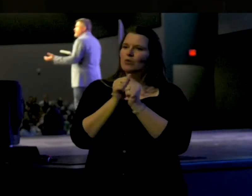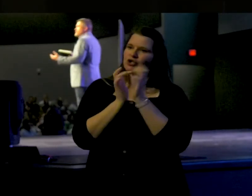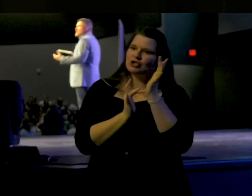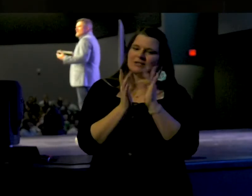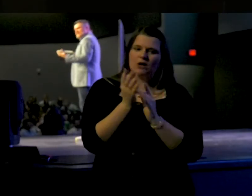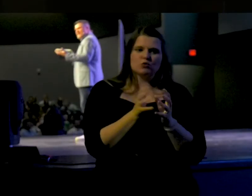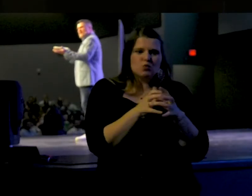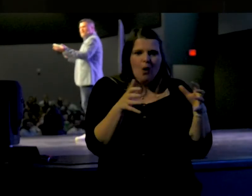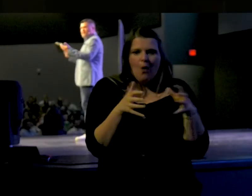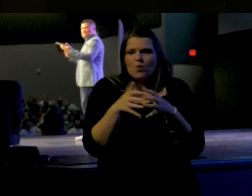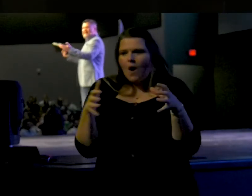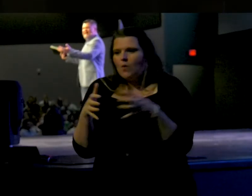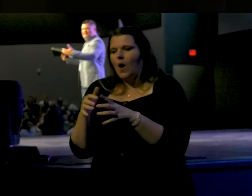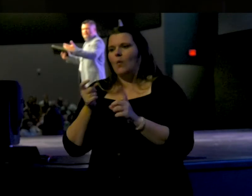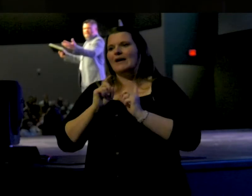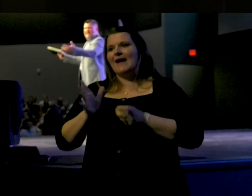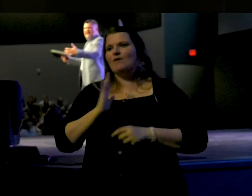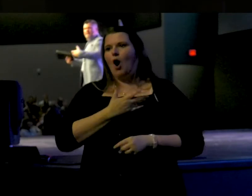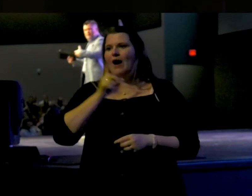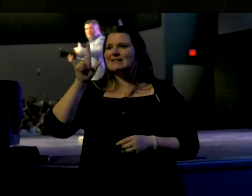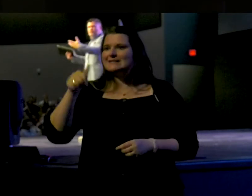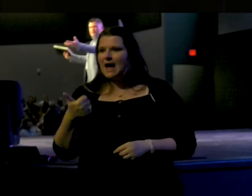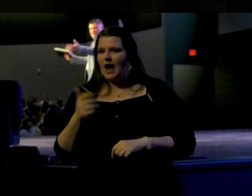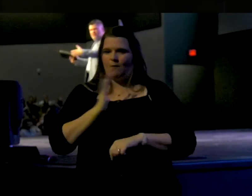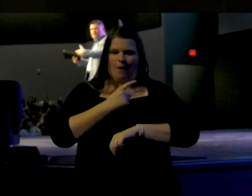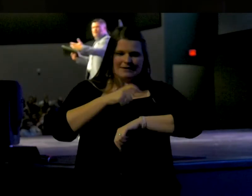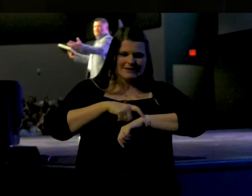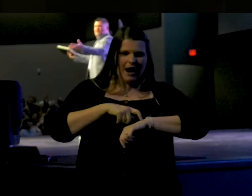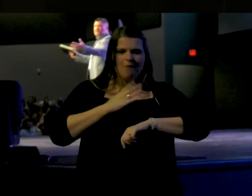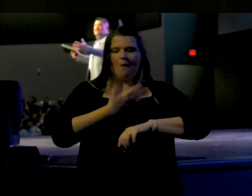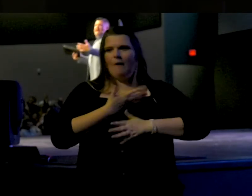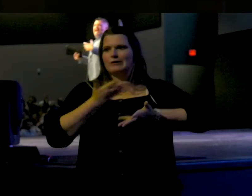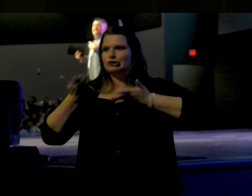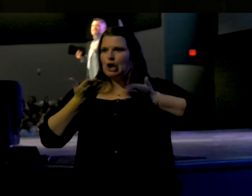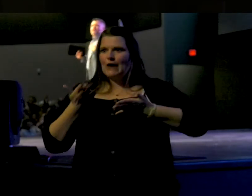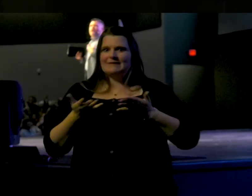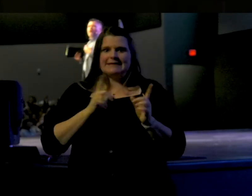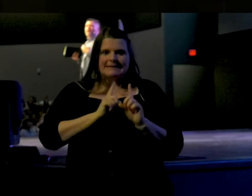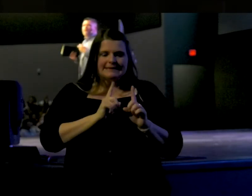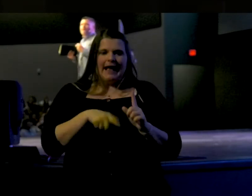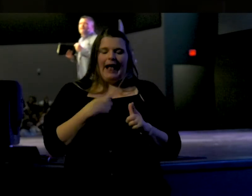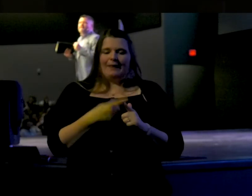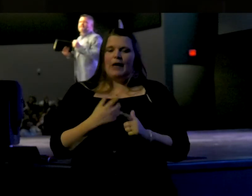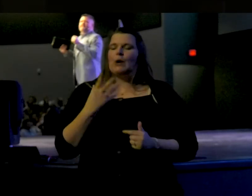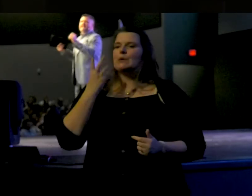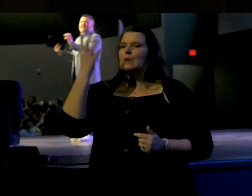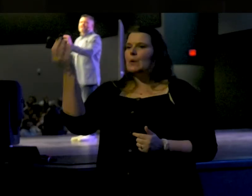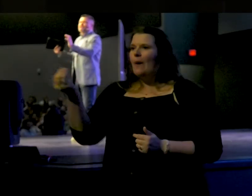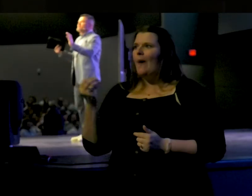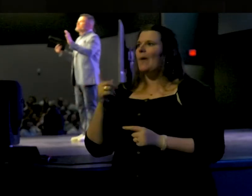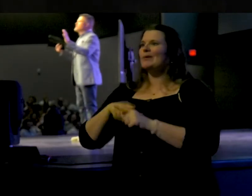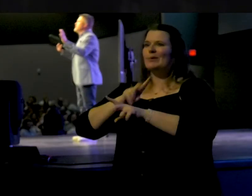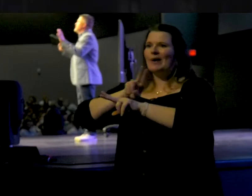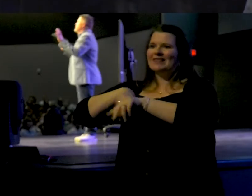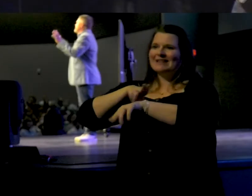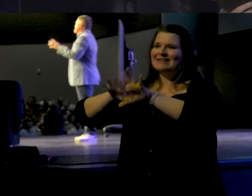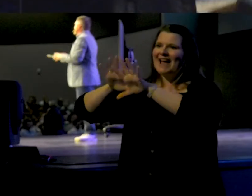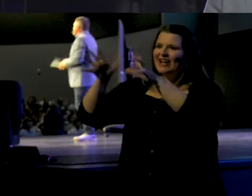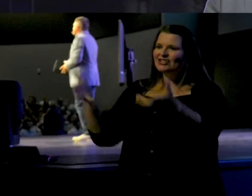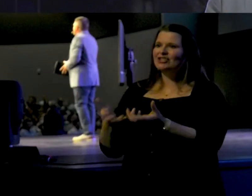willing to grow others. To give of your tithe and your time, your stewardship, your service. And then to go to the nations